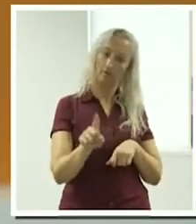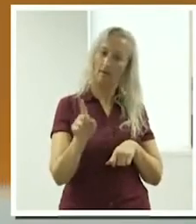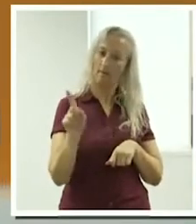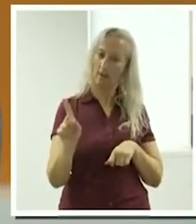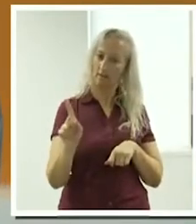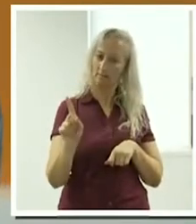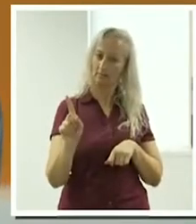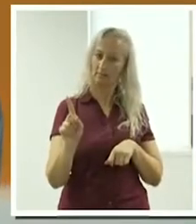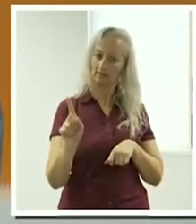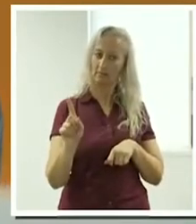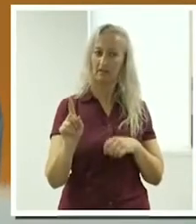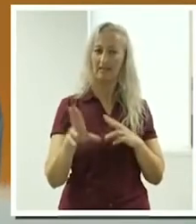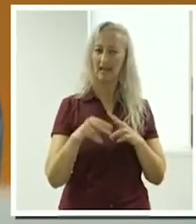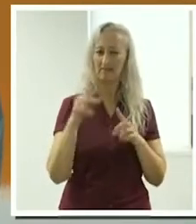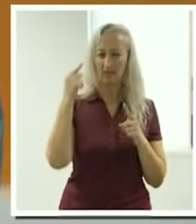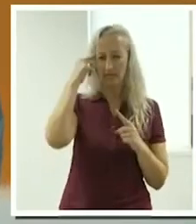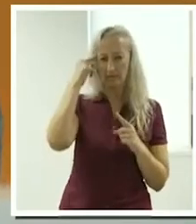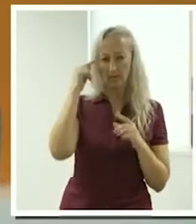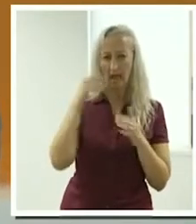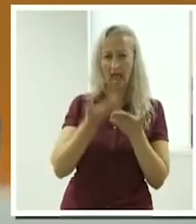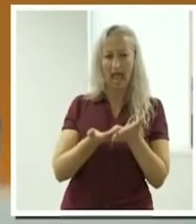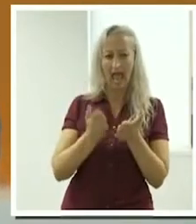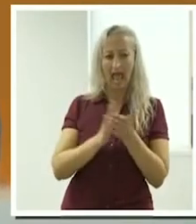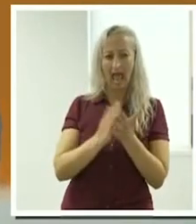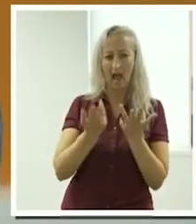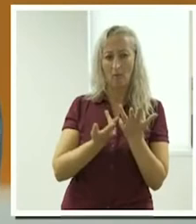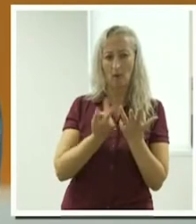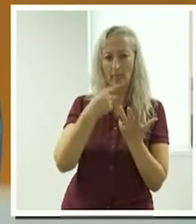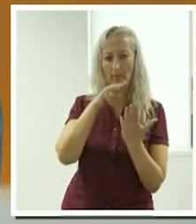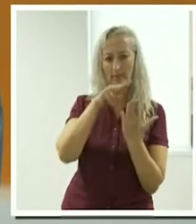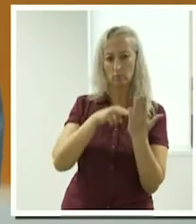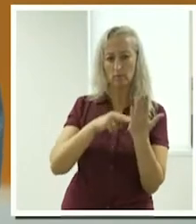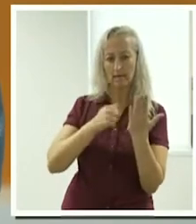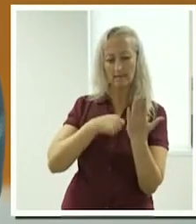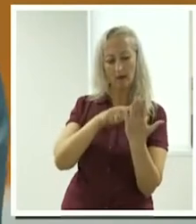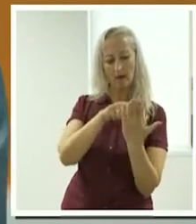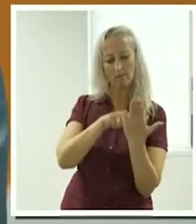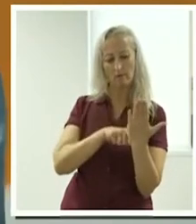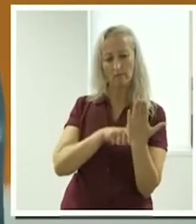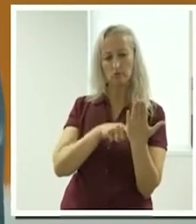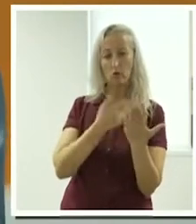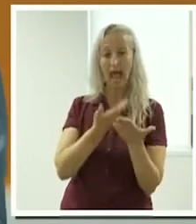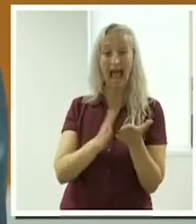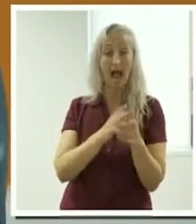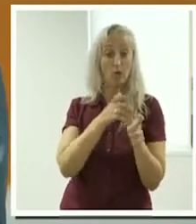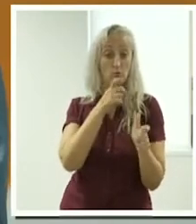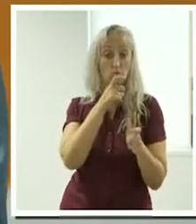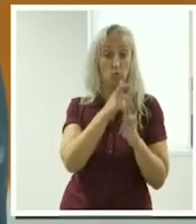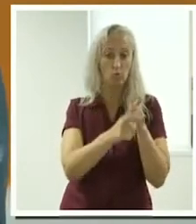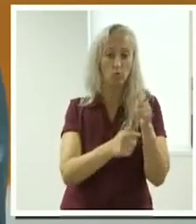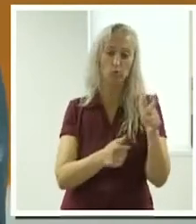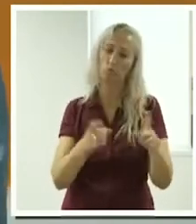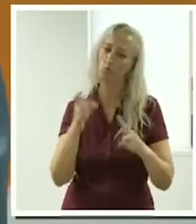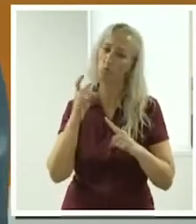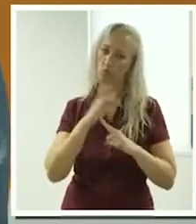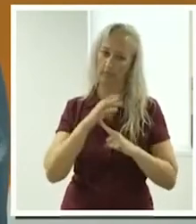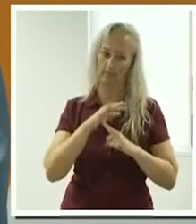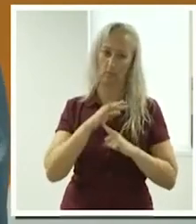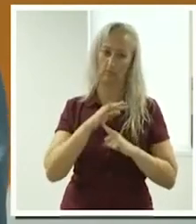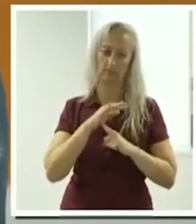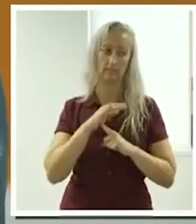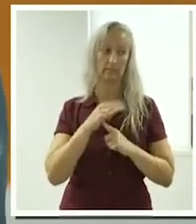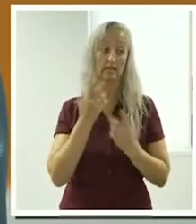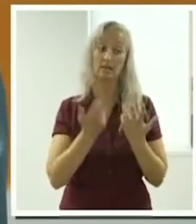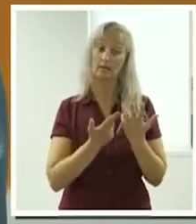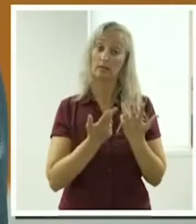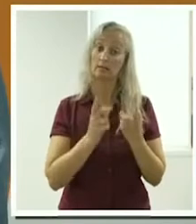another. So, I think wording is very important. It's always good to perhaps have someone